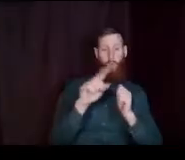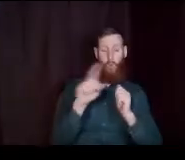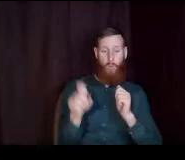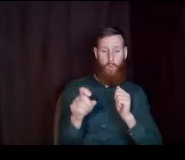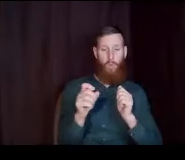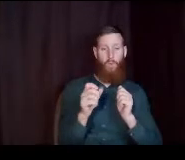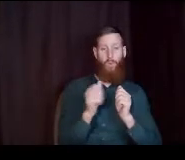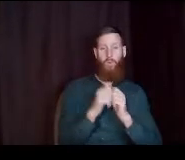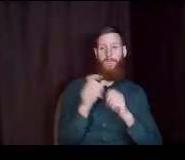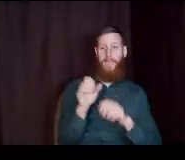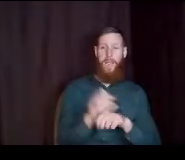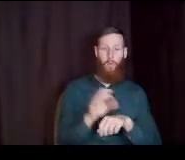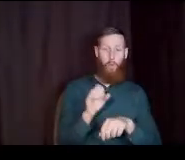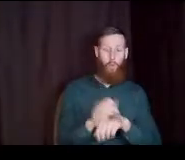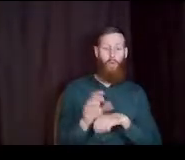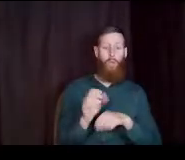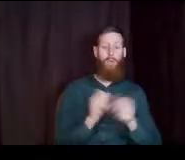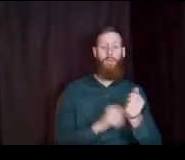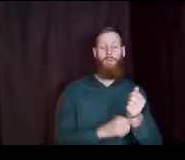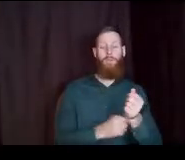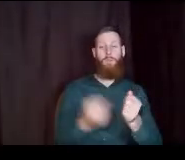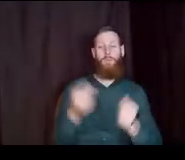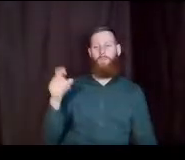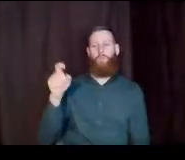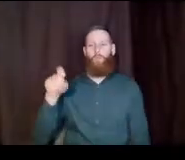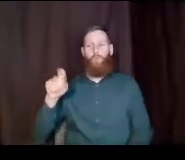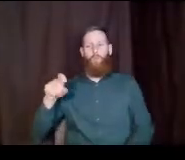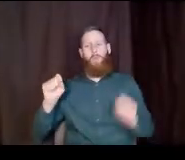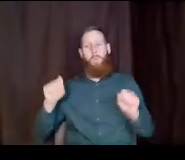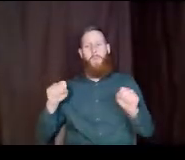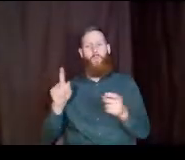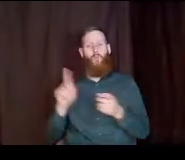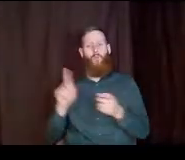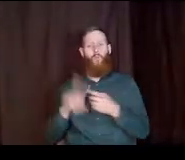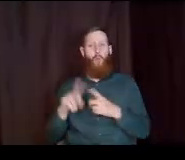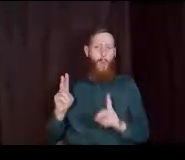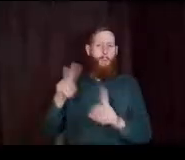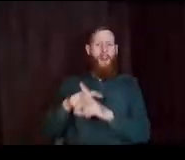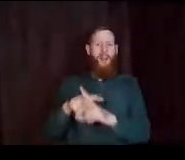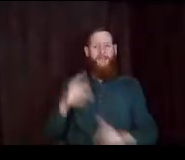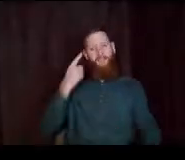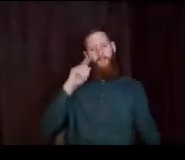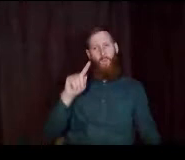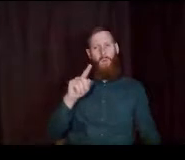their counselor and they should. be able to apply for promise.